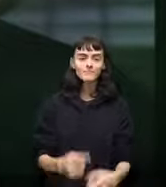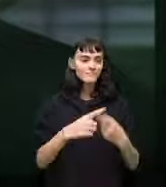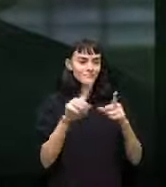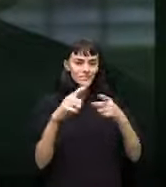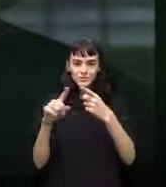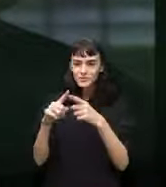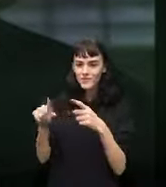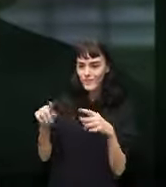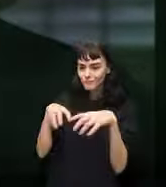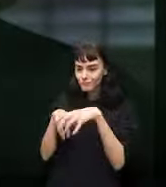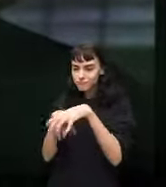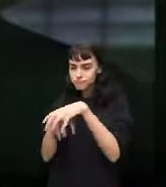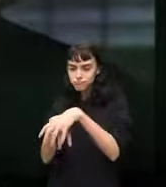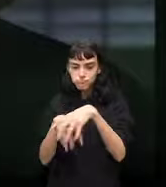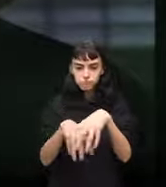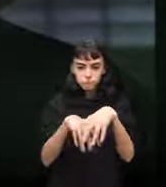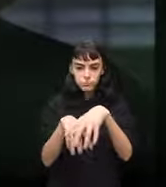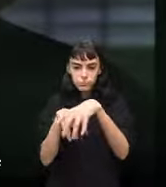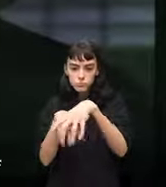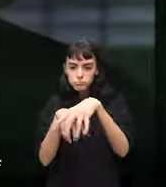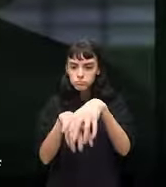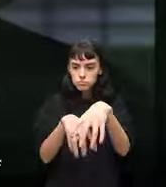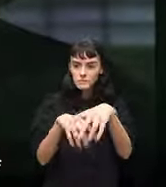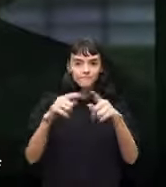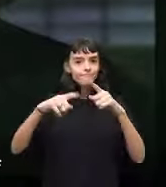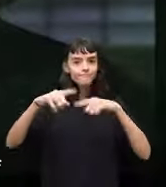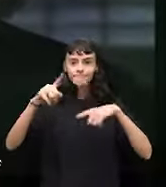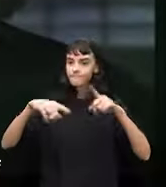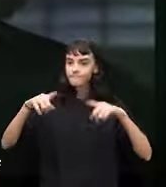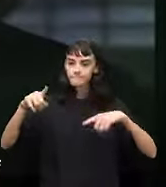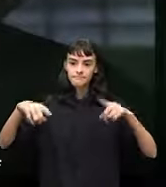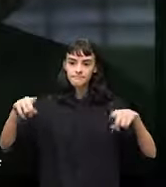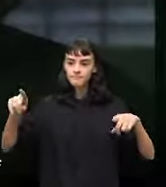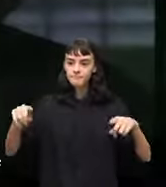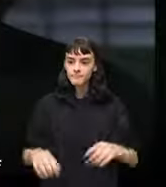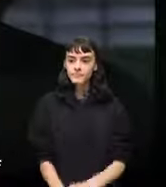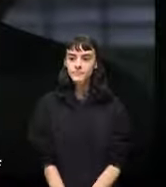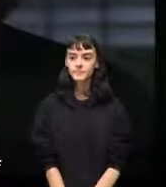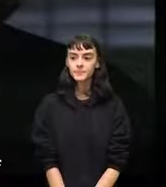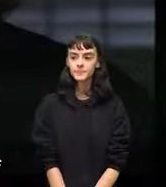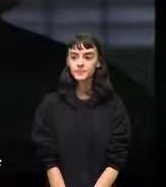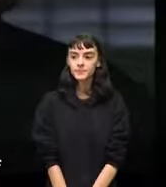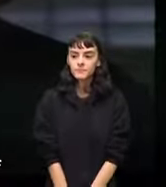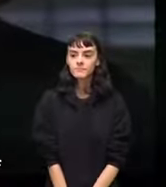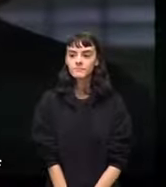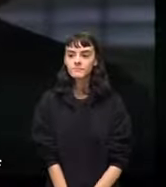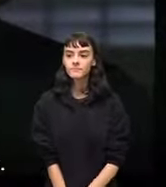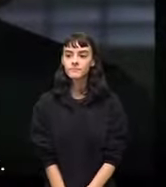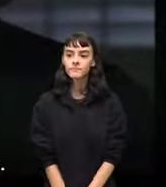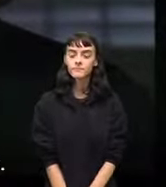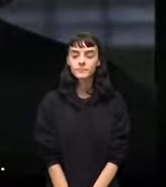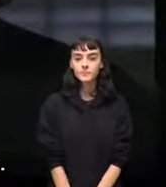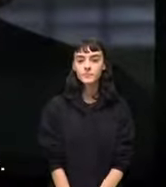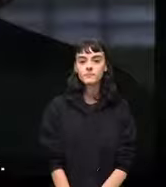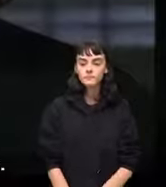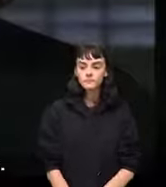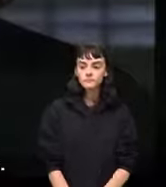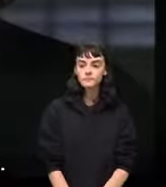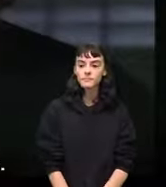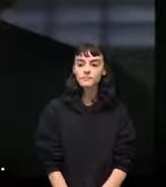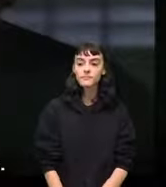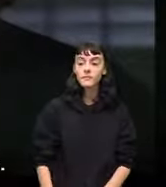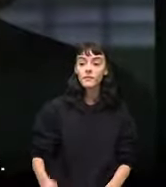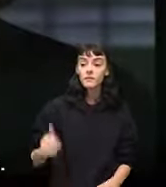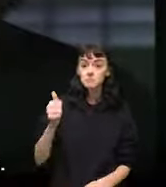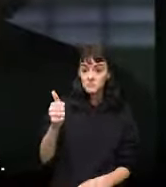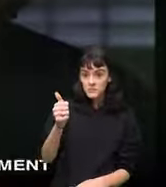Farmers, mechanics, every tradesman's boy rightly considers himself a